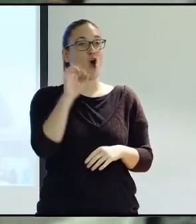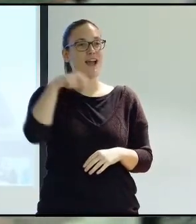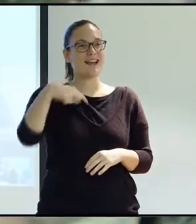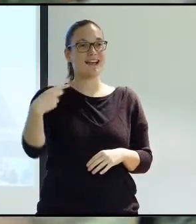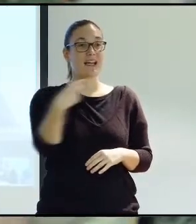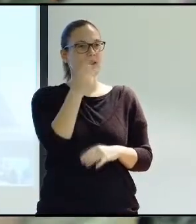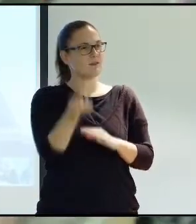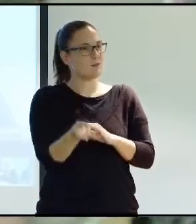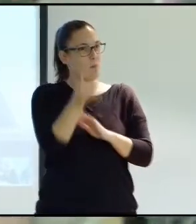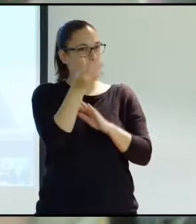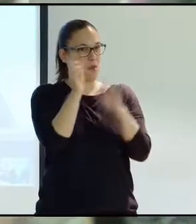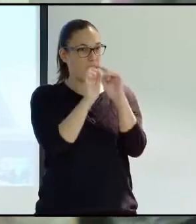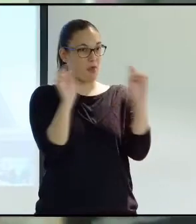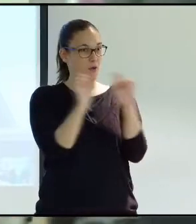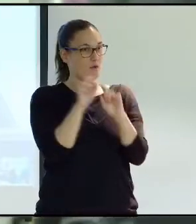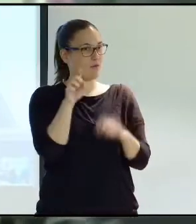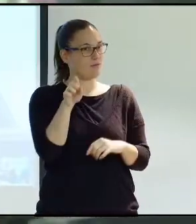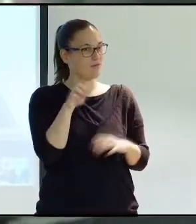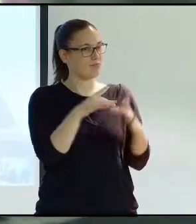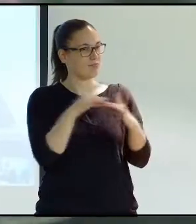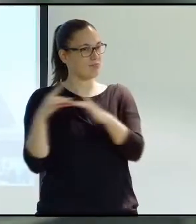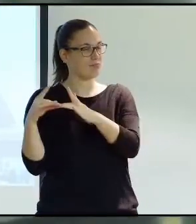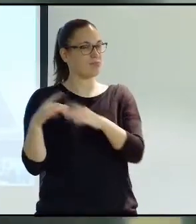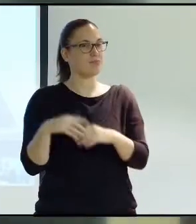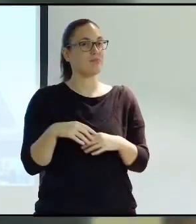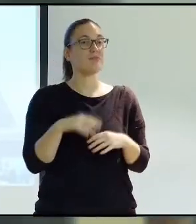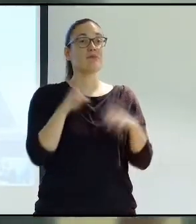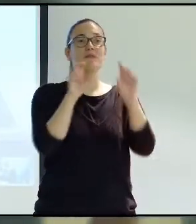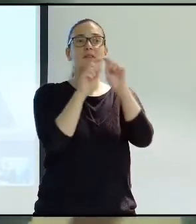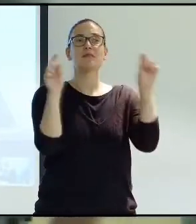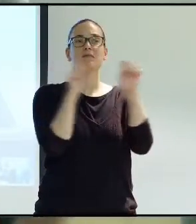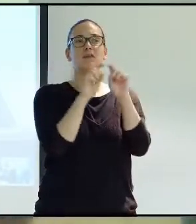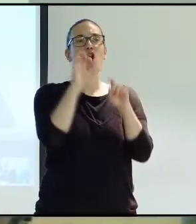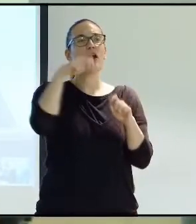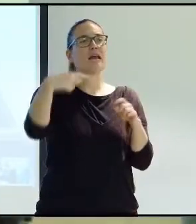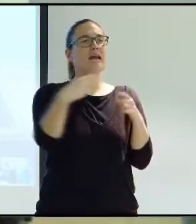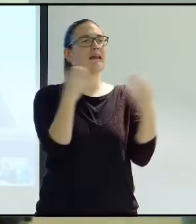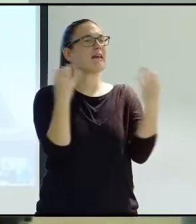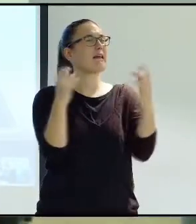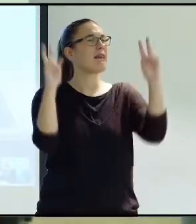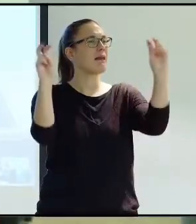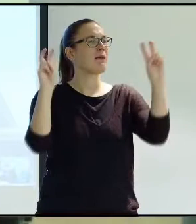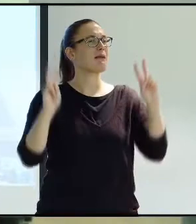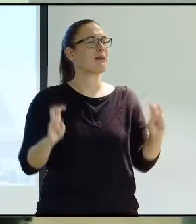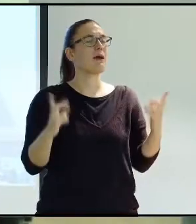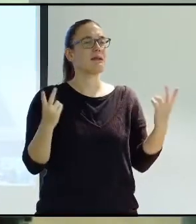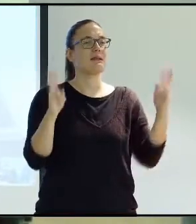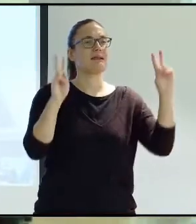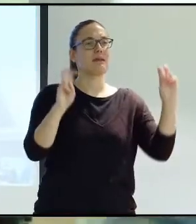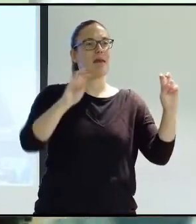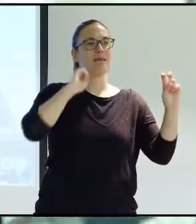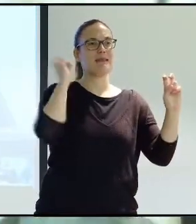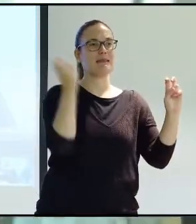And he has been an entrepreneur in NGOs that are working in the fields of diversity